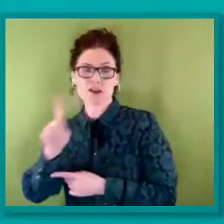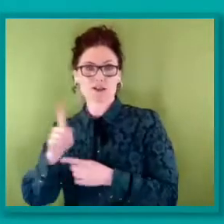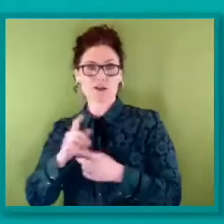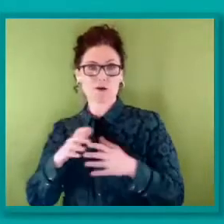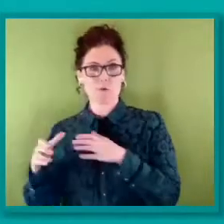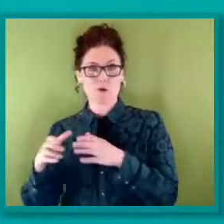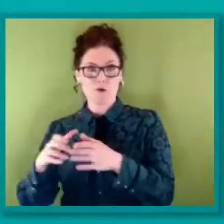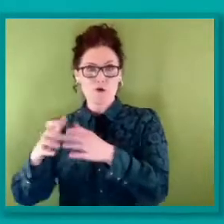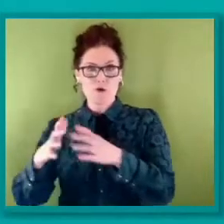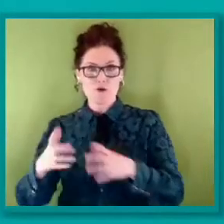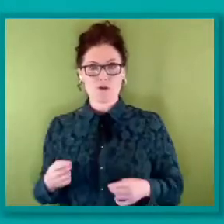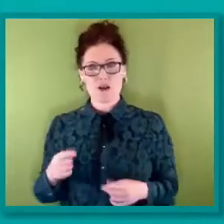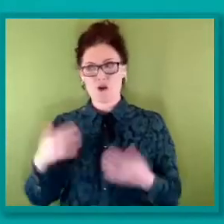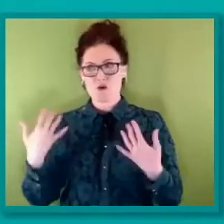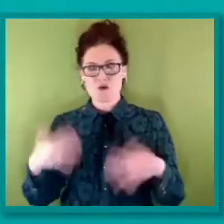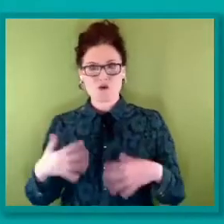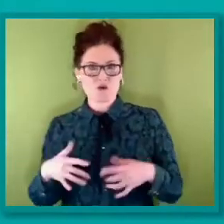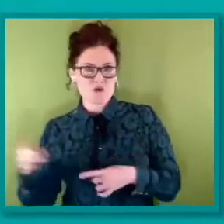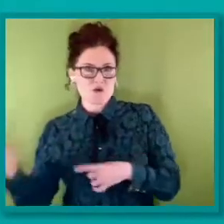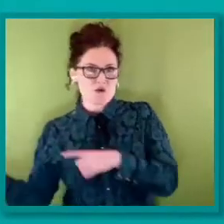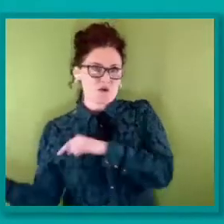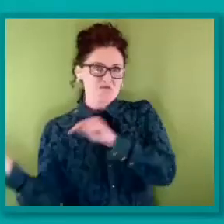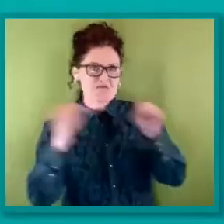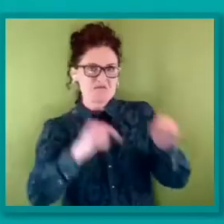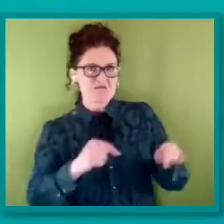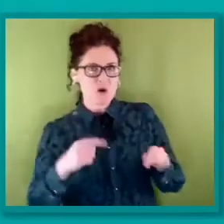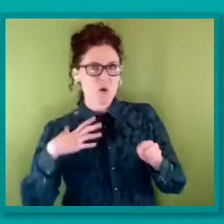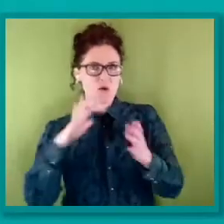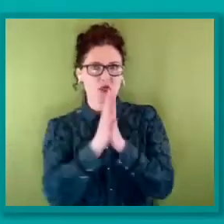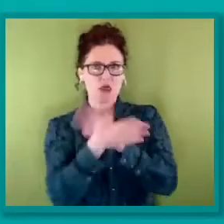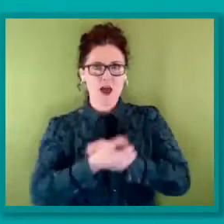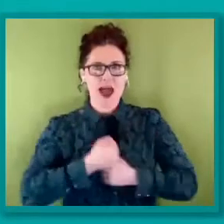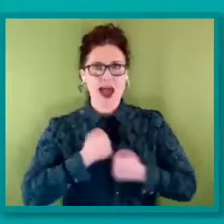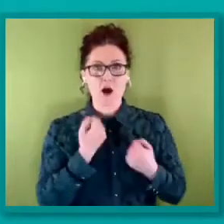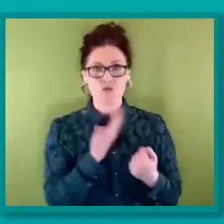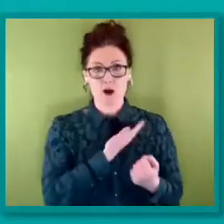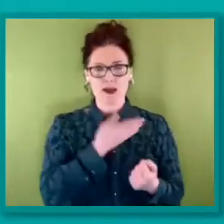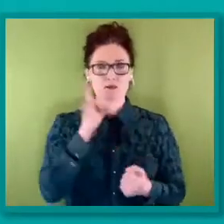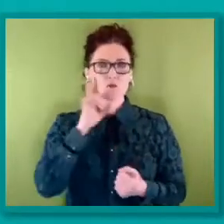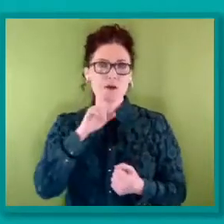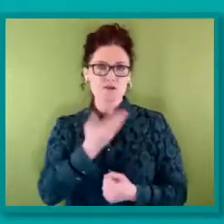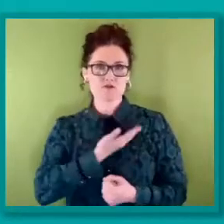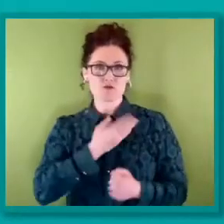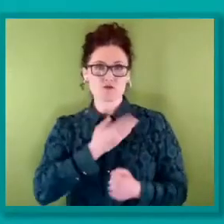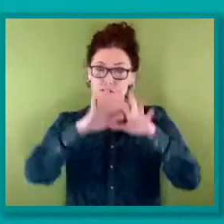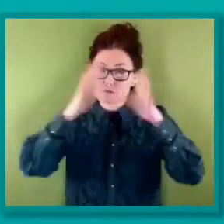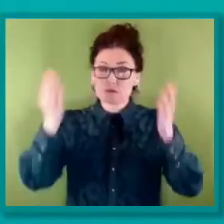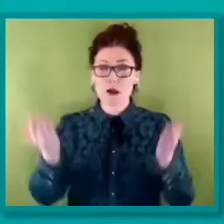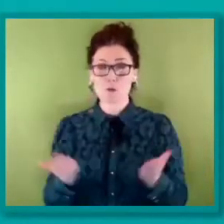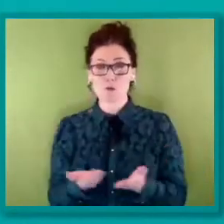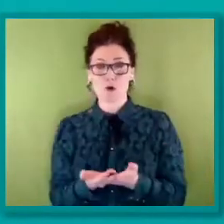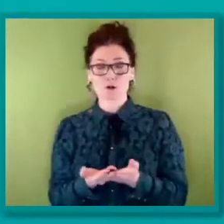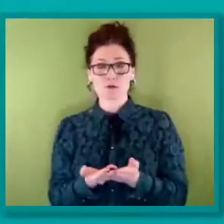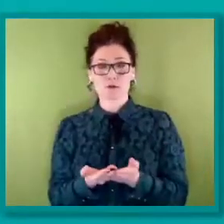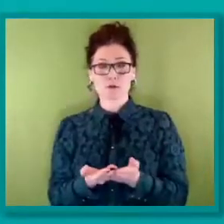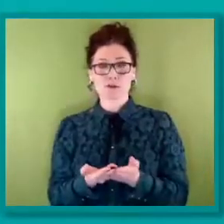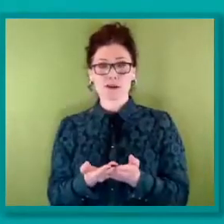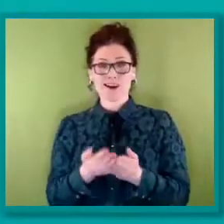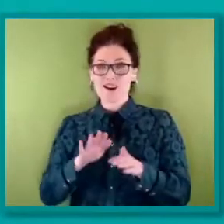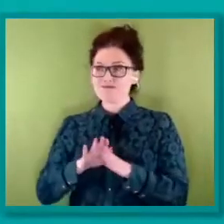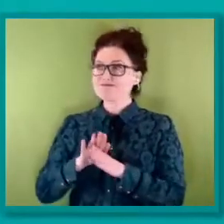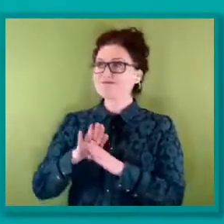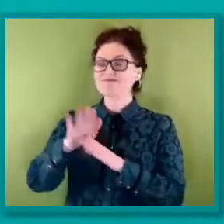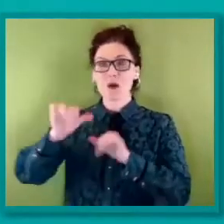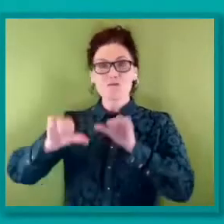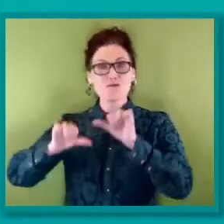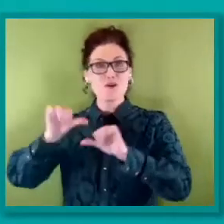and it's working to erode our rights and women's rights around the world. So instead of progress, we see stagnation in some countries, like